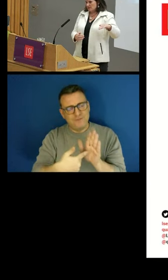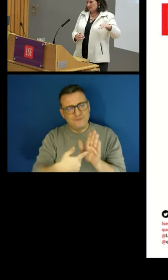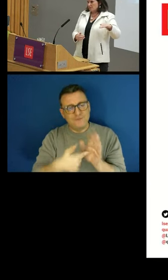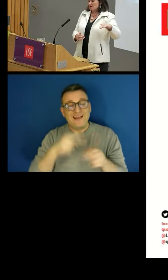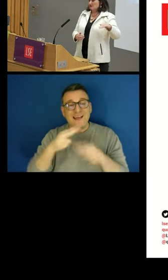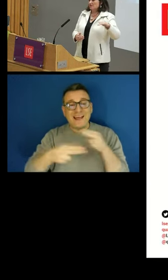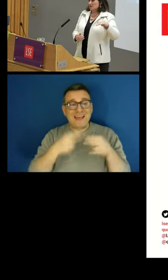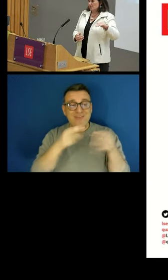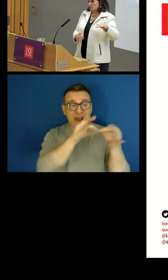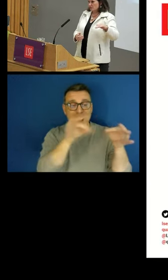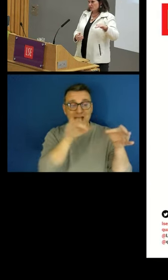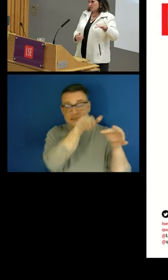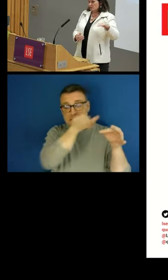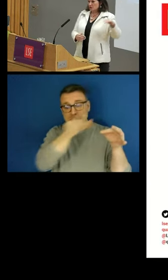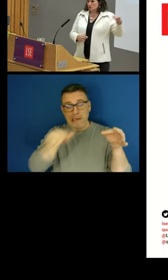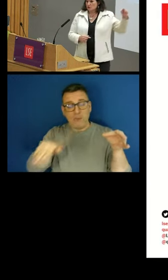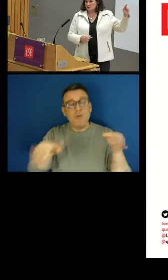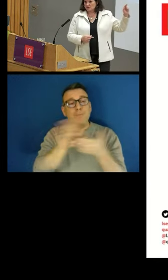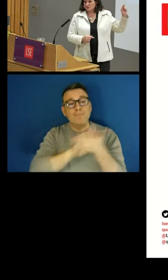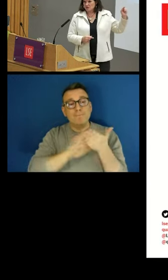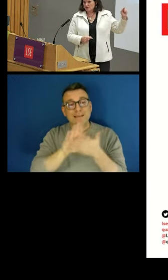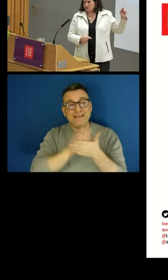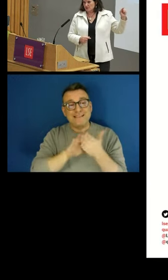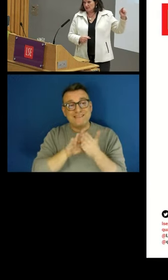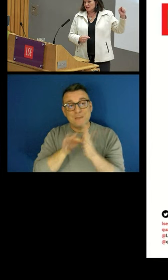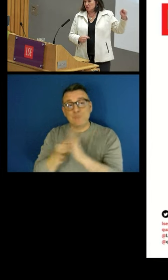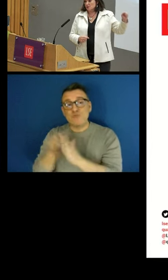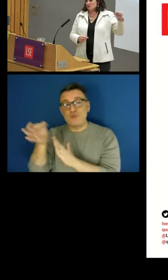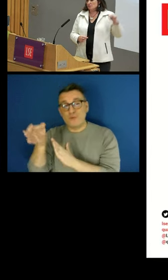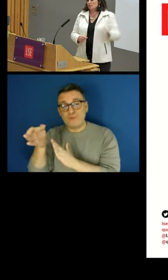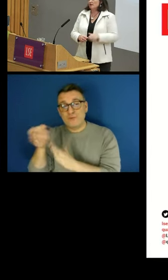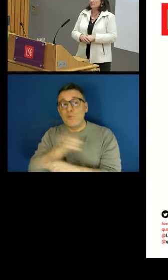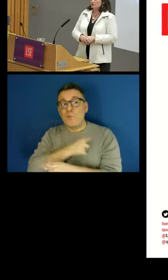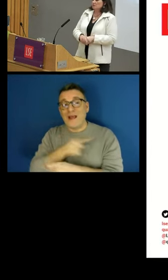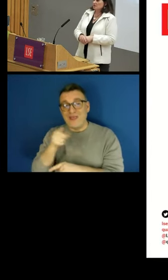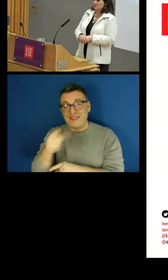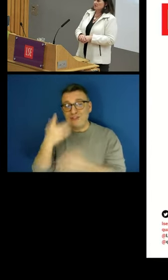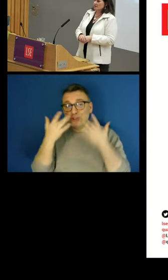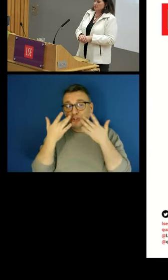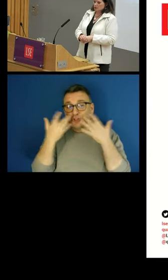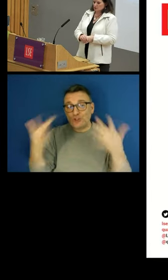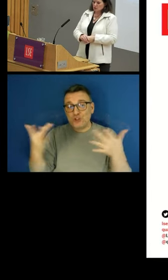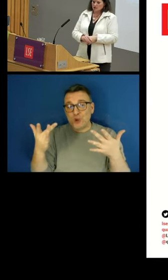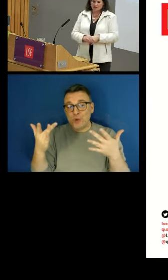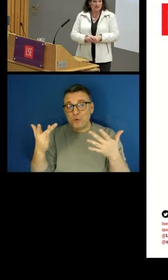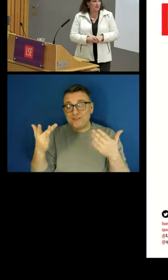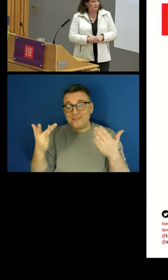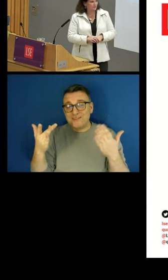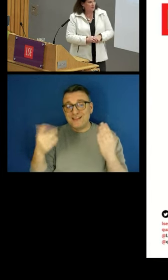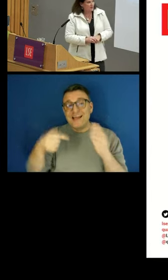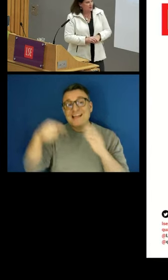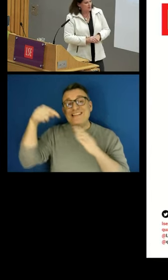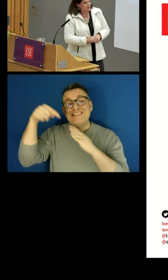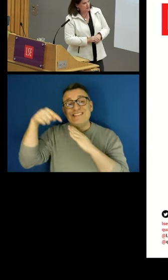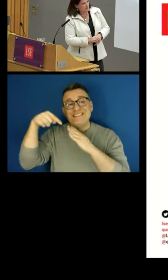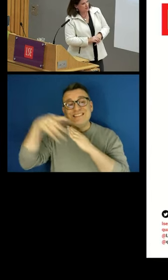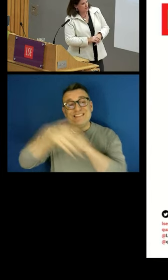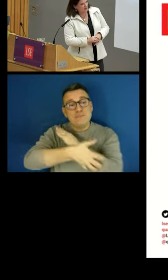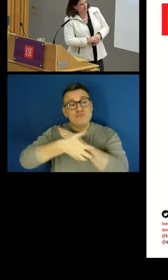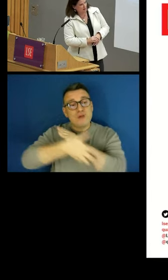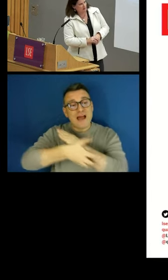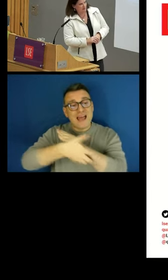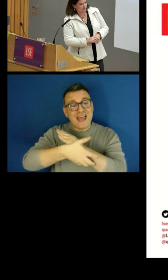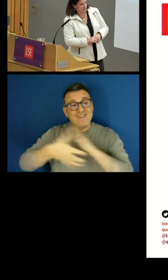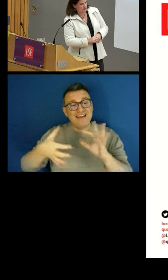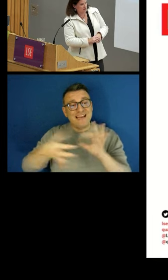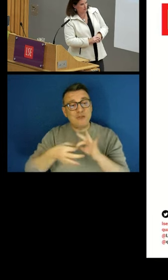down, it means that there's an improvement because what this is measuring is who is deprived on a particular variable or indicator. So let's look